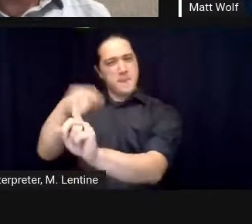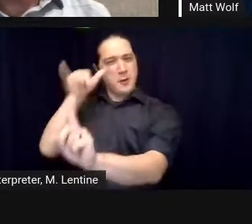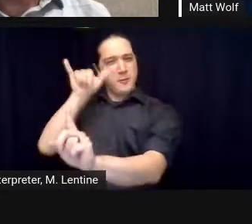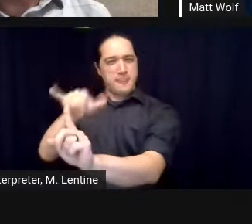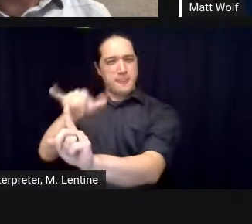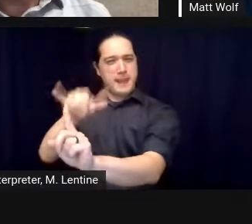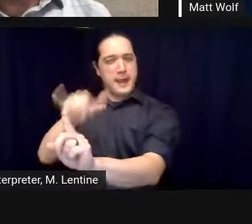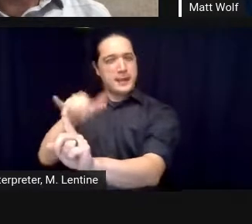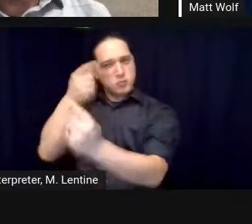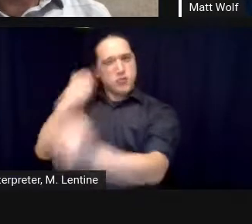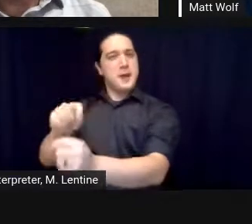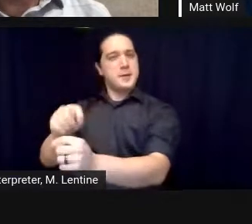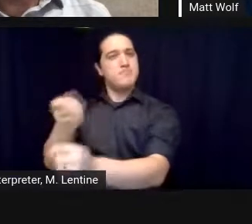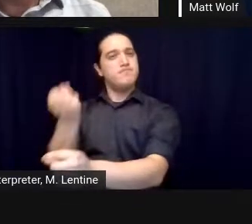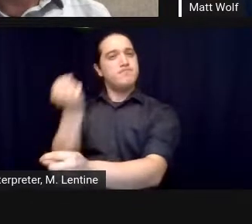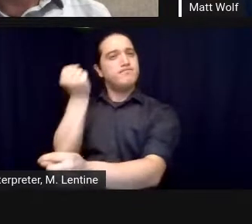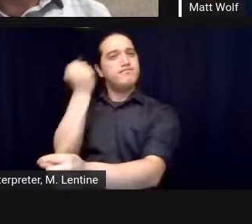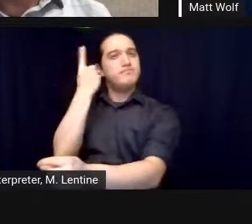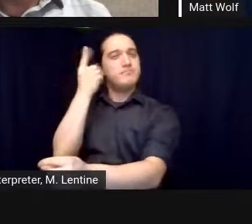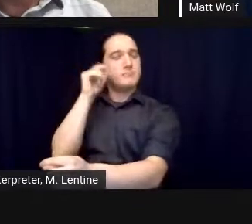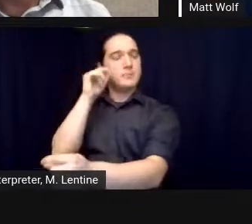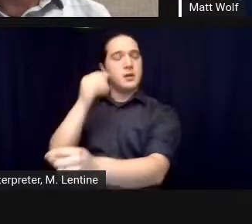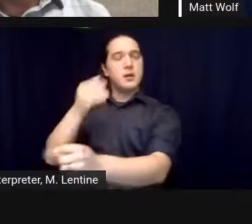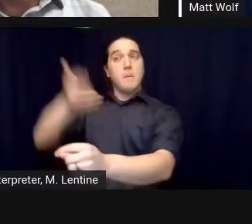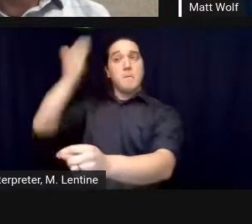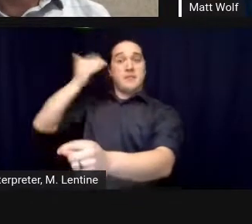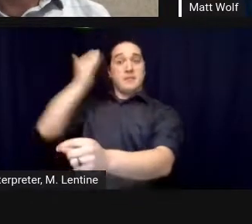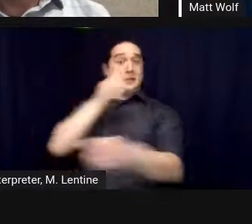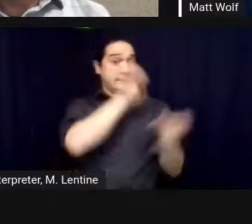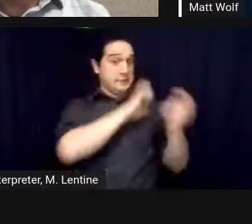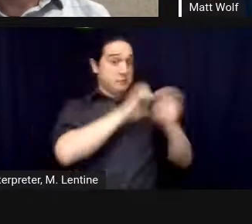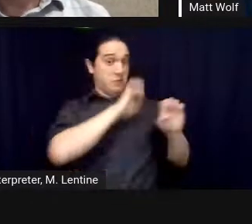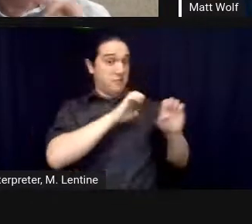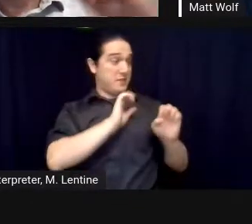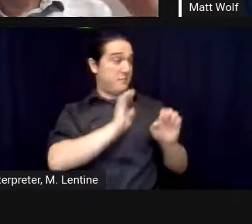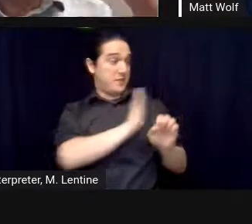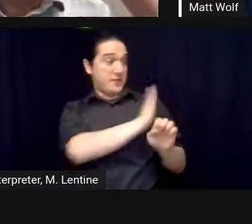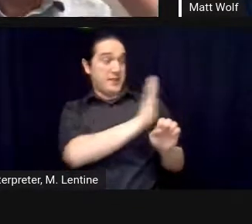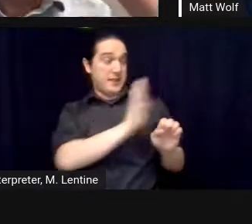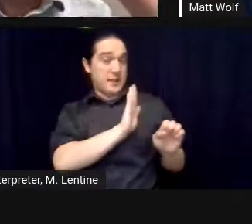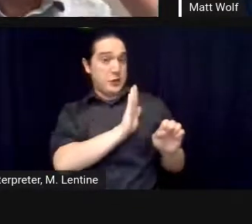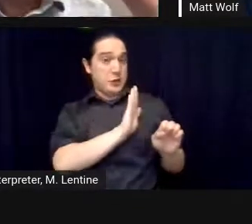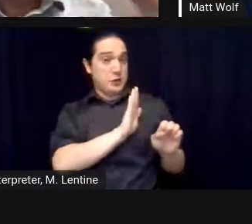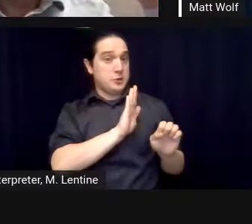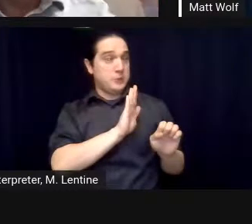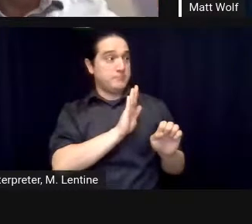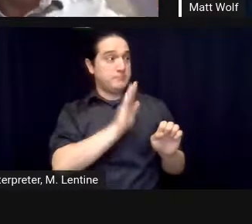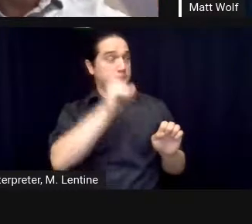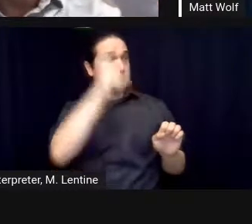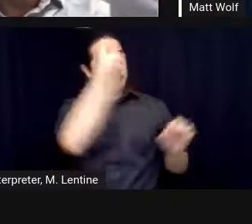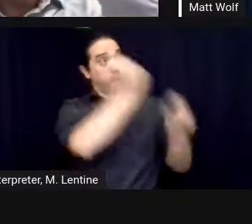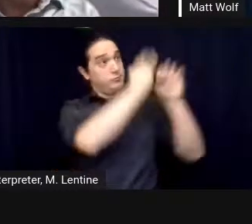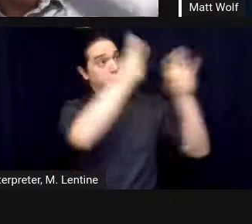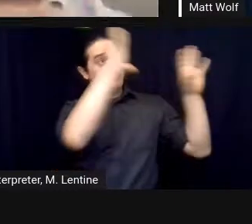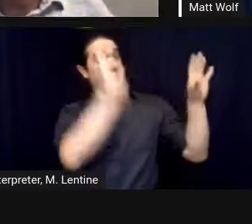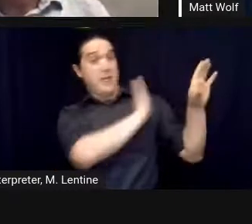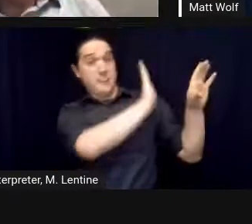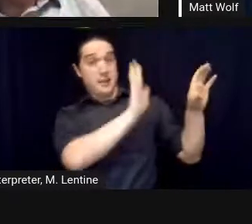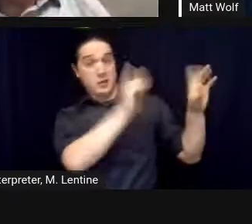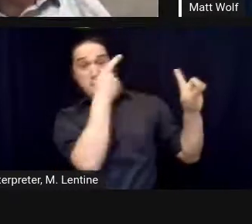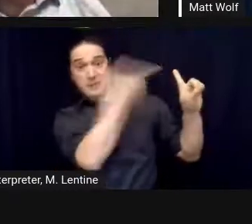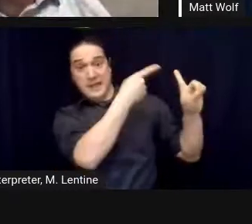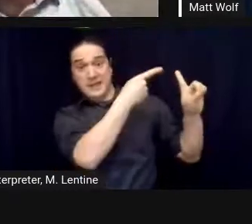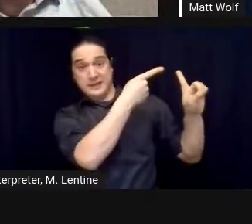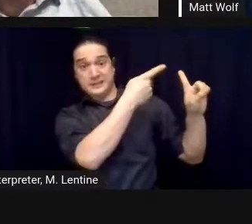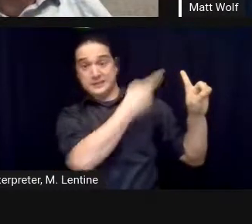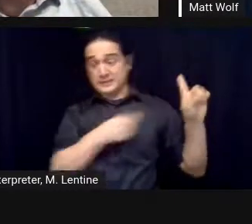understand the intentions and ambitions behind the project to understand biosphere 2 both as a practical science experiment and